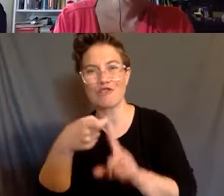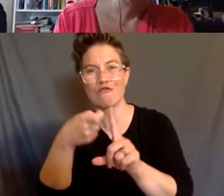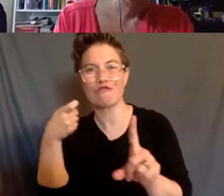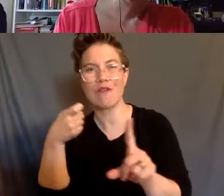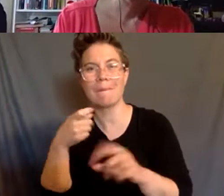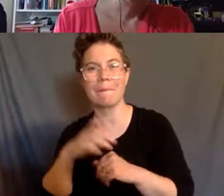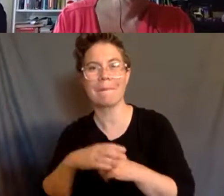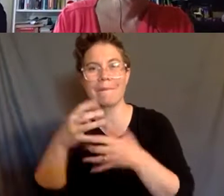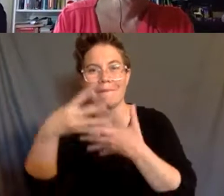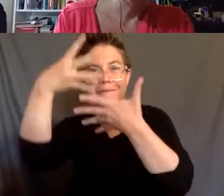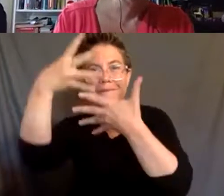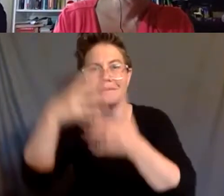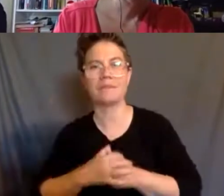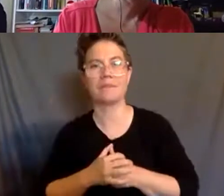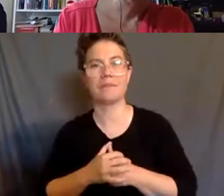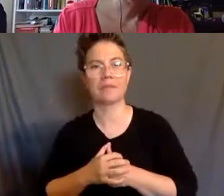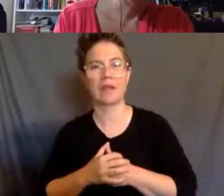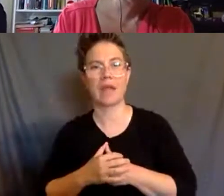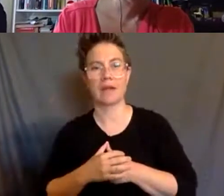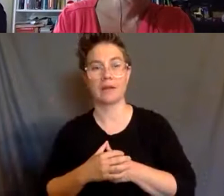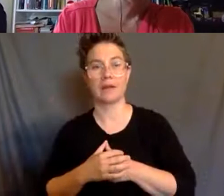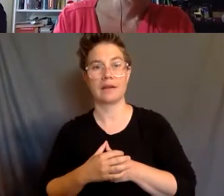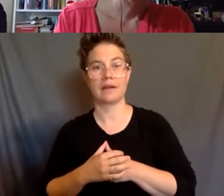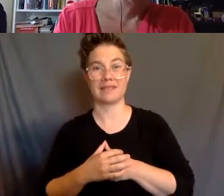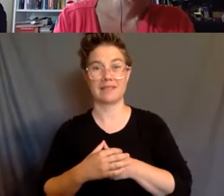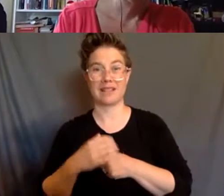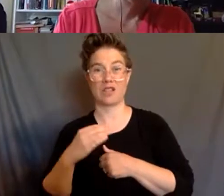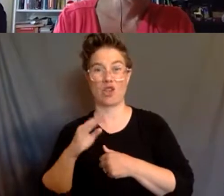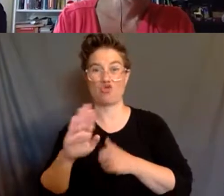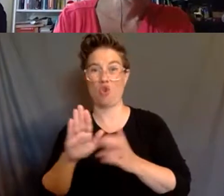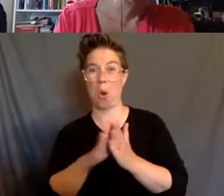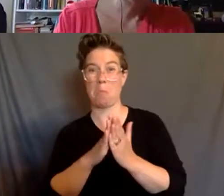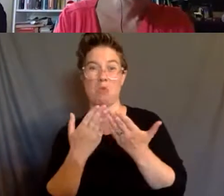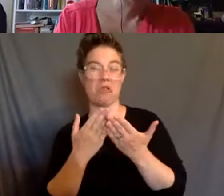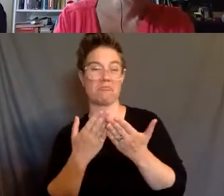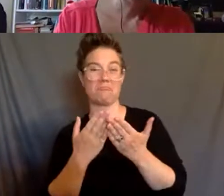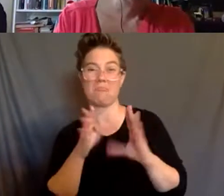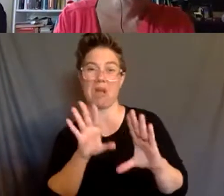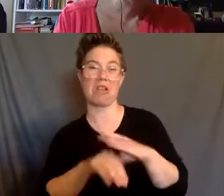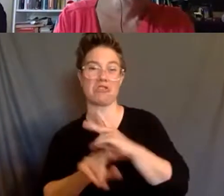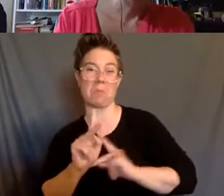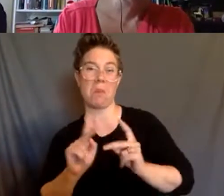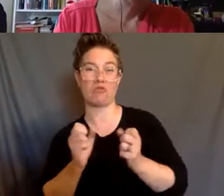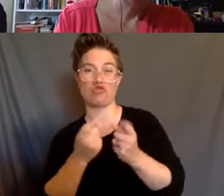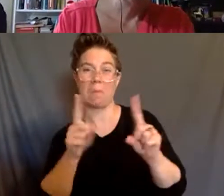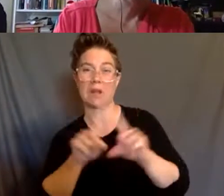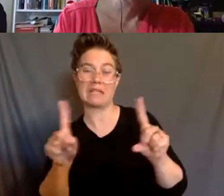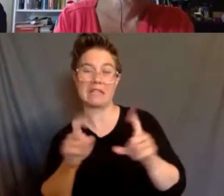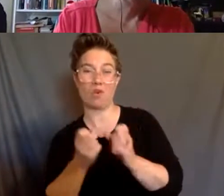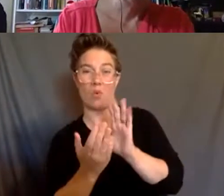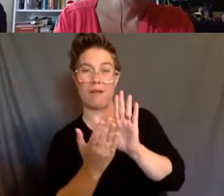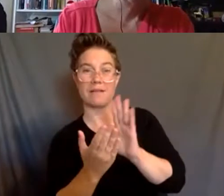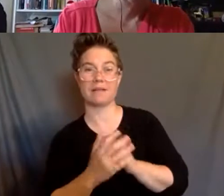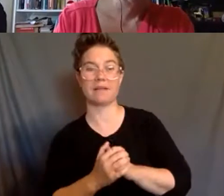And this one, I know your book really engages in so many thoughtful ways, is sort of the construct of